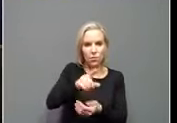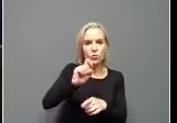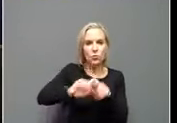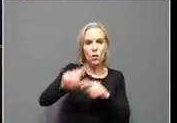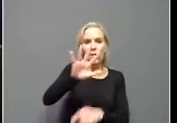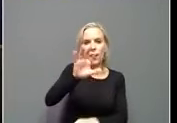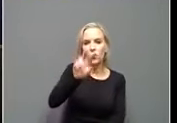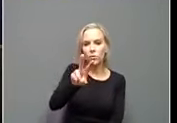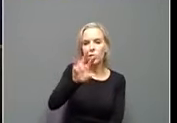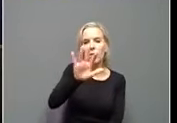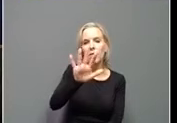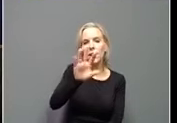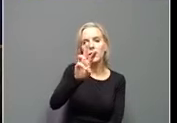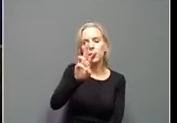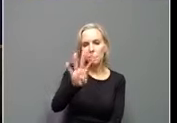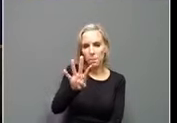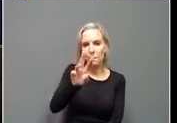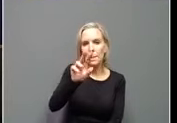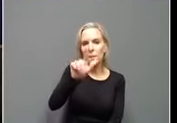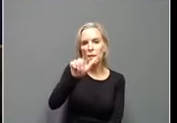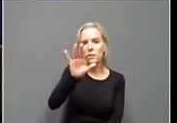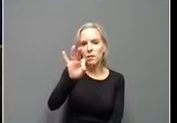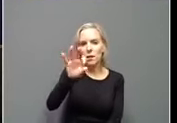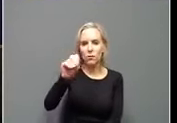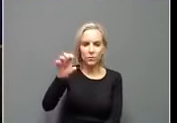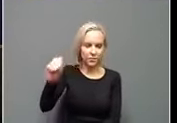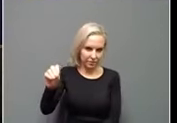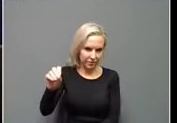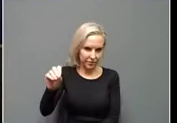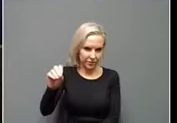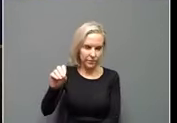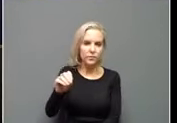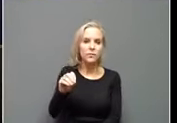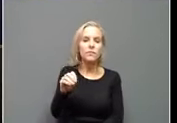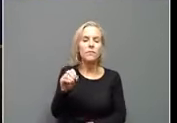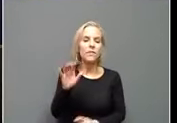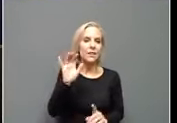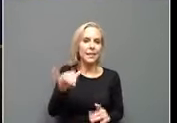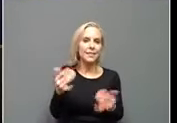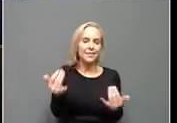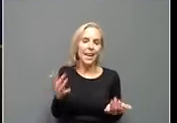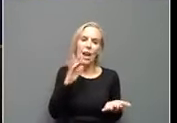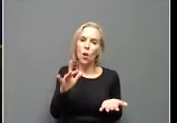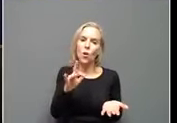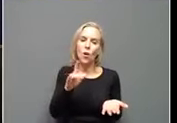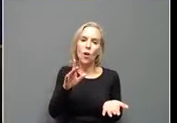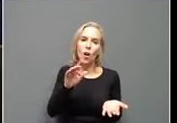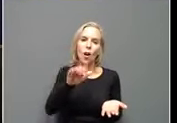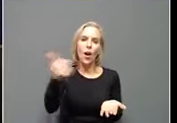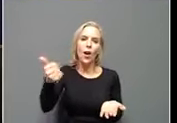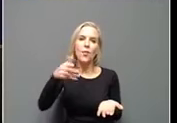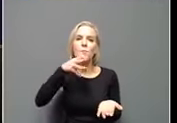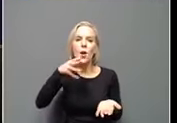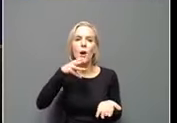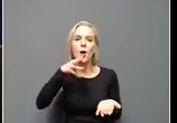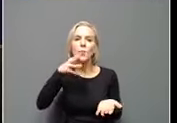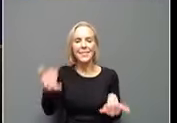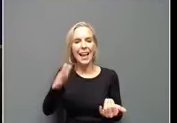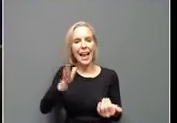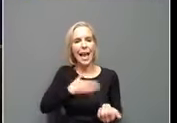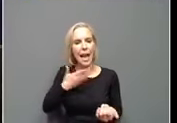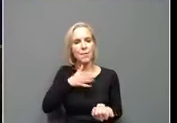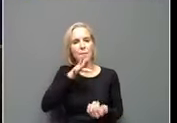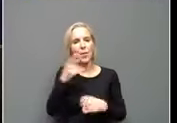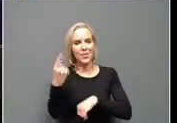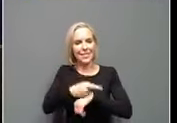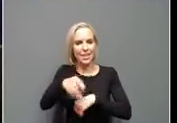-564-2900. And with that, I wish all of the other moms out there a happy Mother's Day this weekend